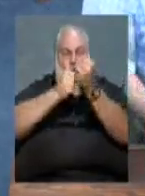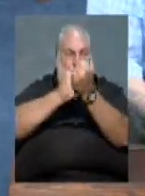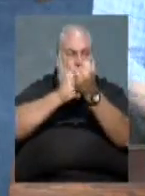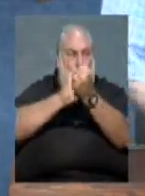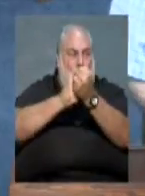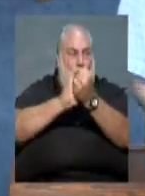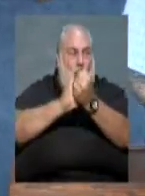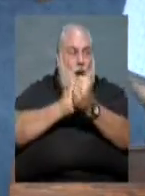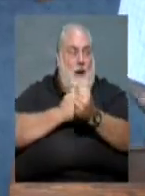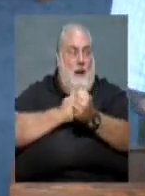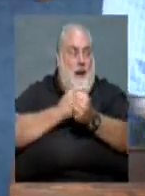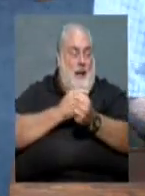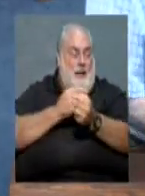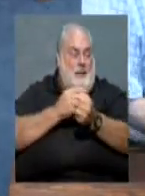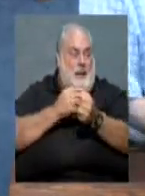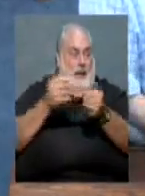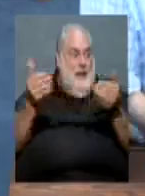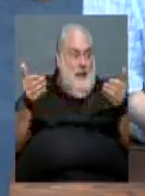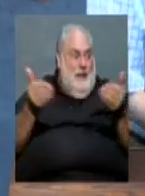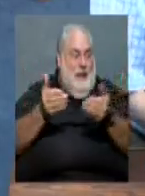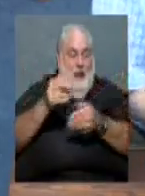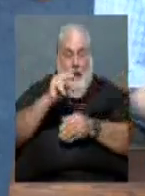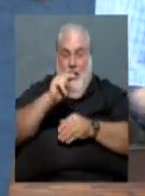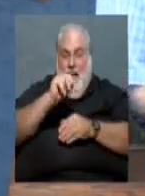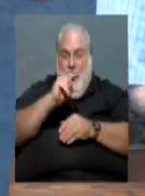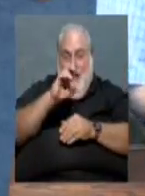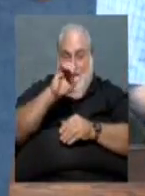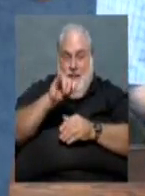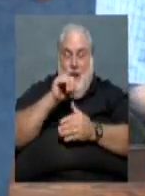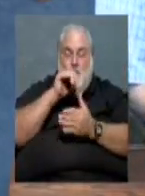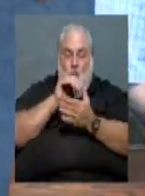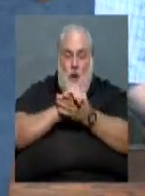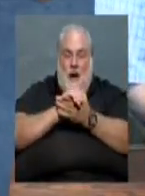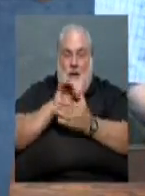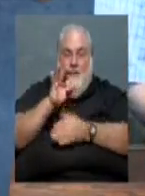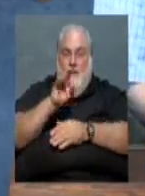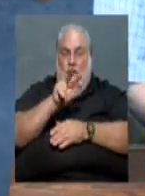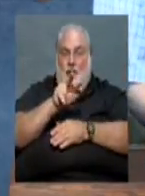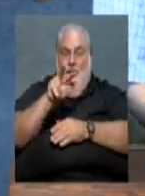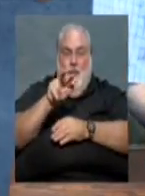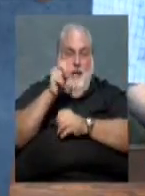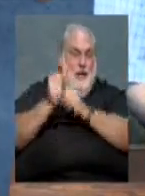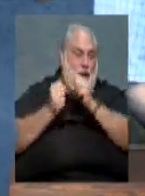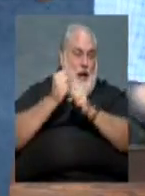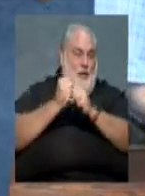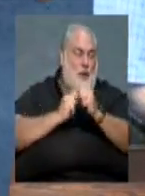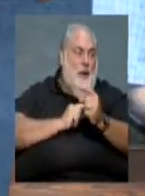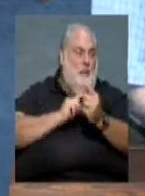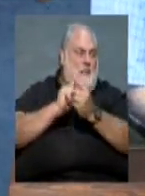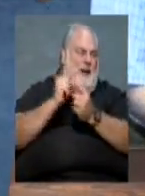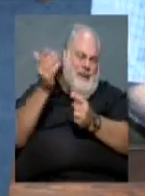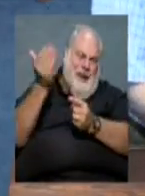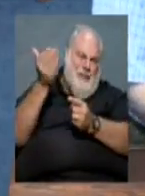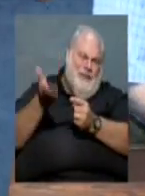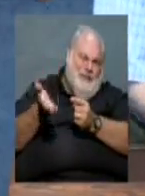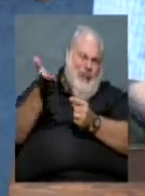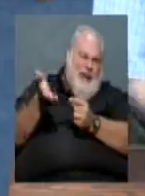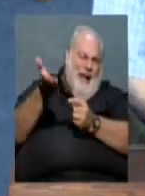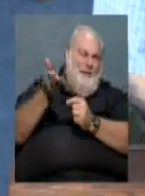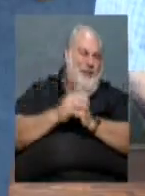I would like to recognize Nancy, my wife of 33 years. We met back at the camp. Come on, stand up.